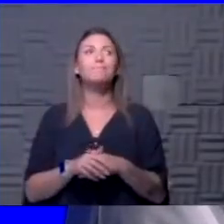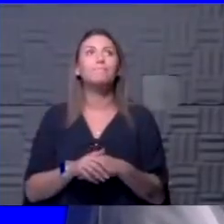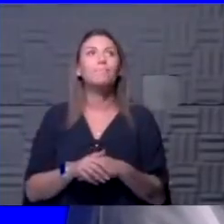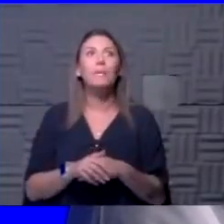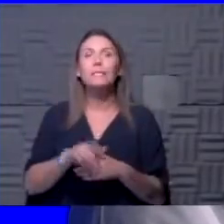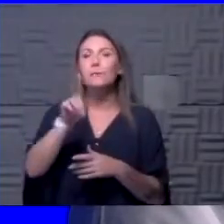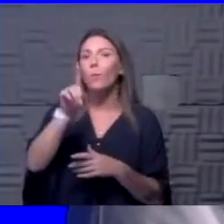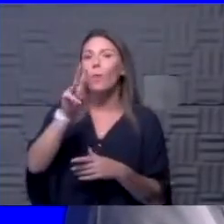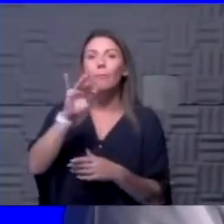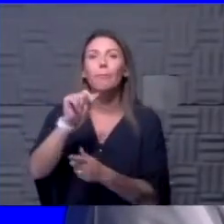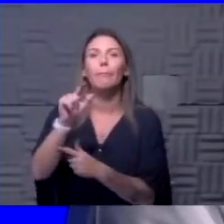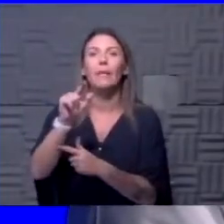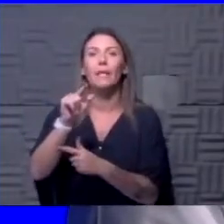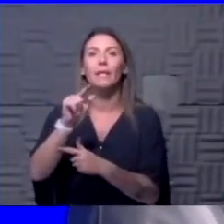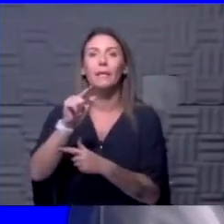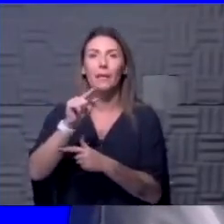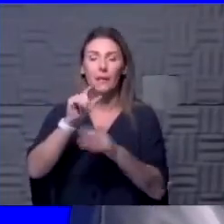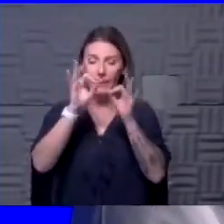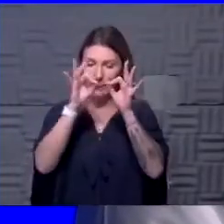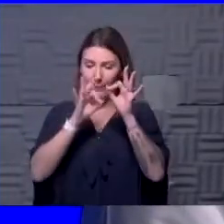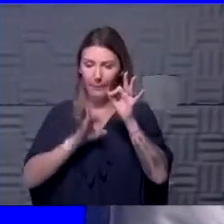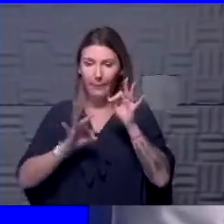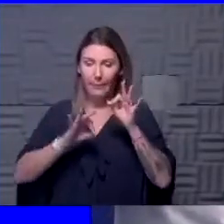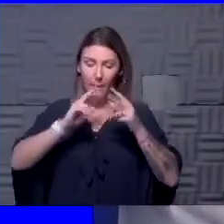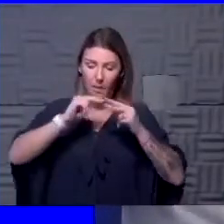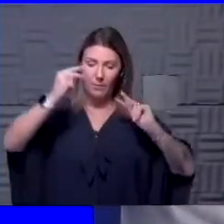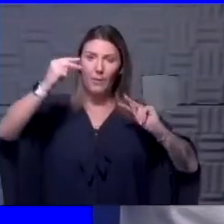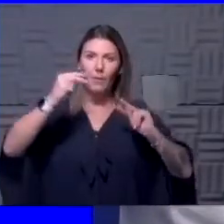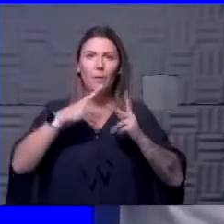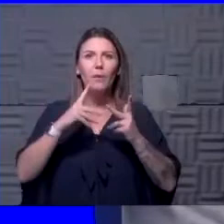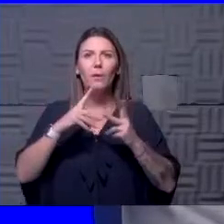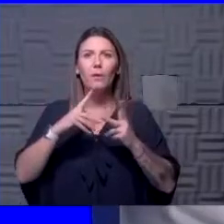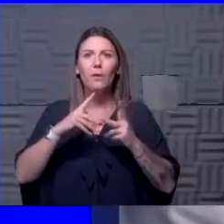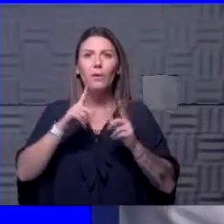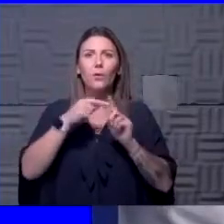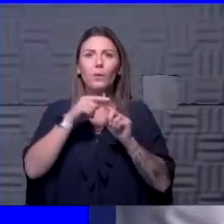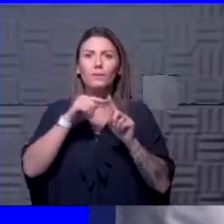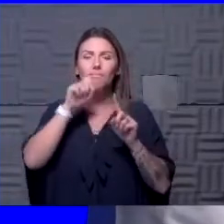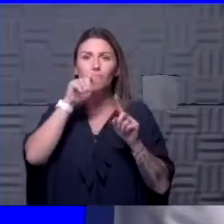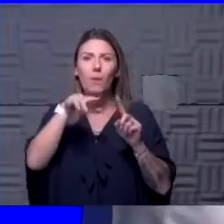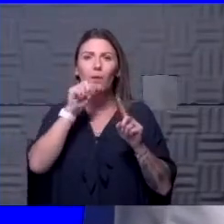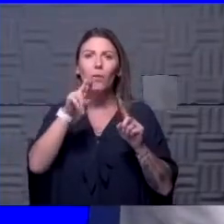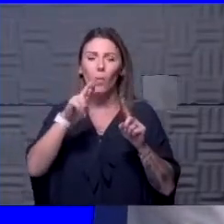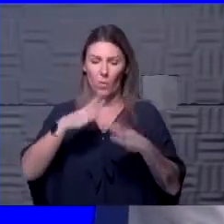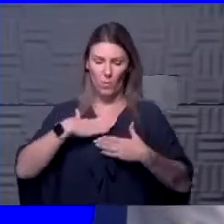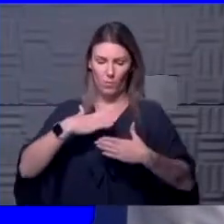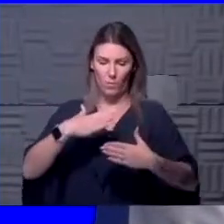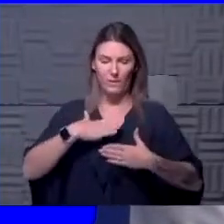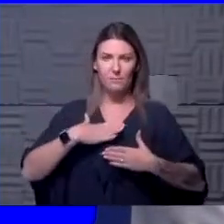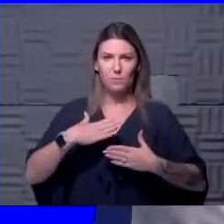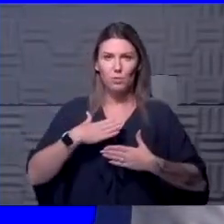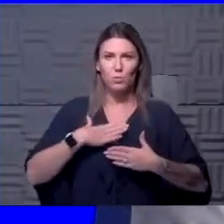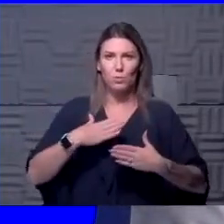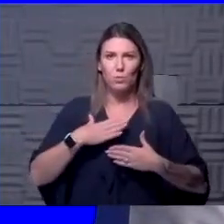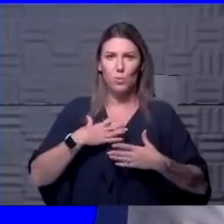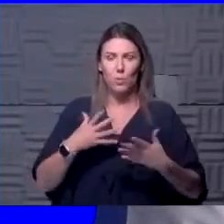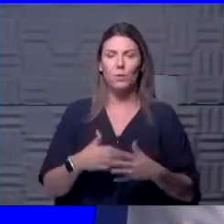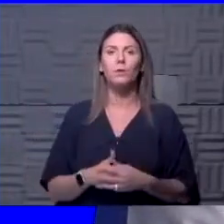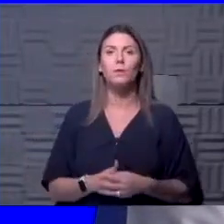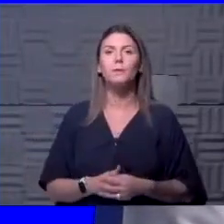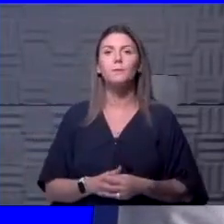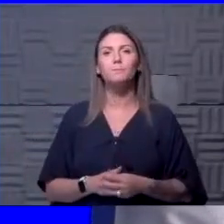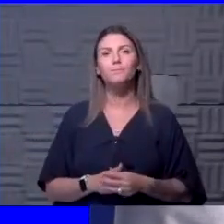viral particles per milliliter of sputum or respiratory fluid that they take. And